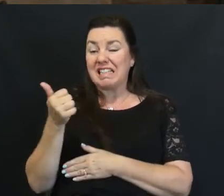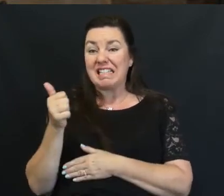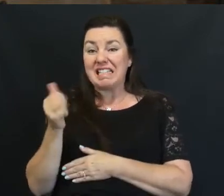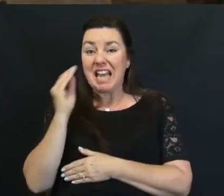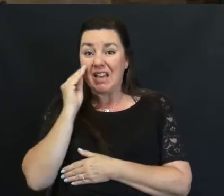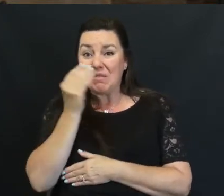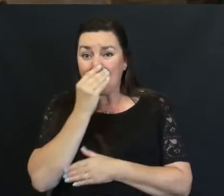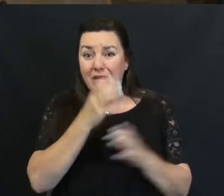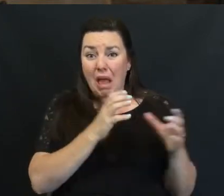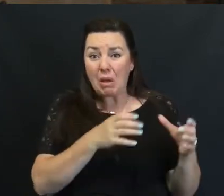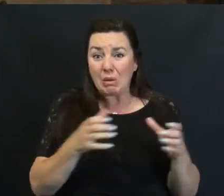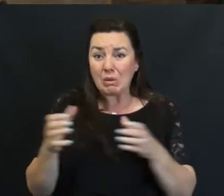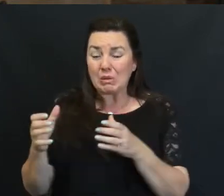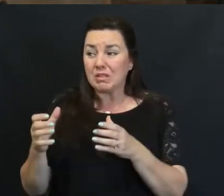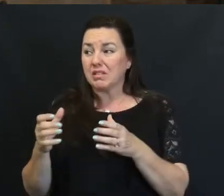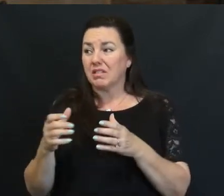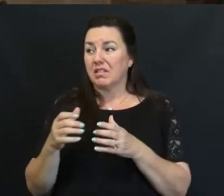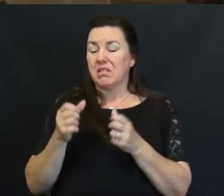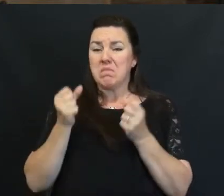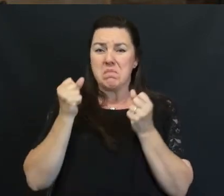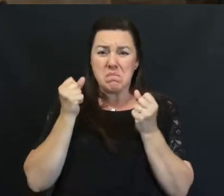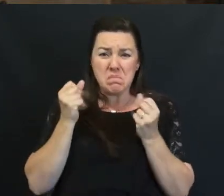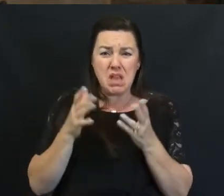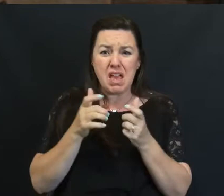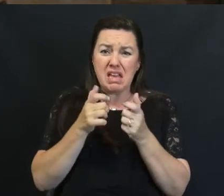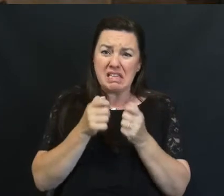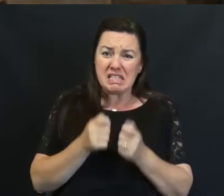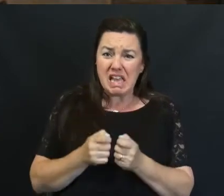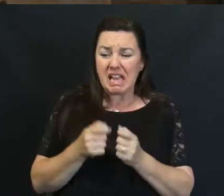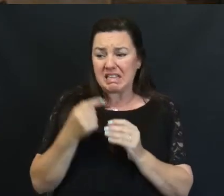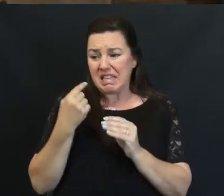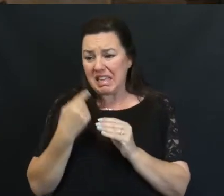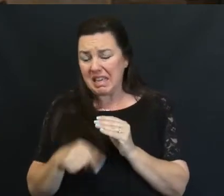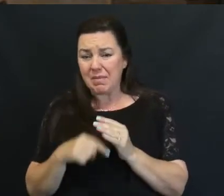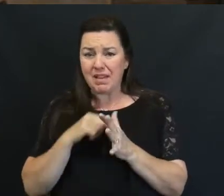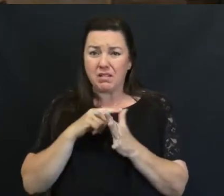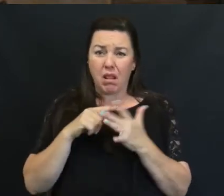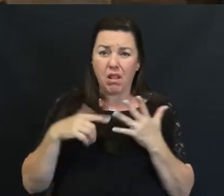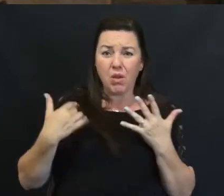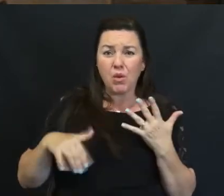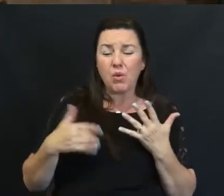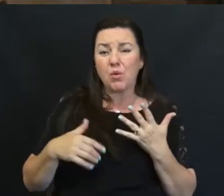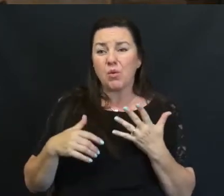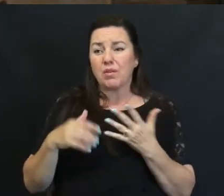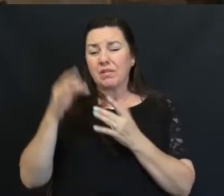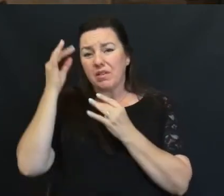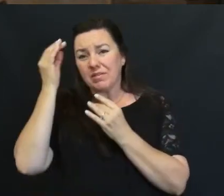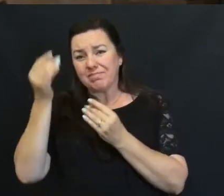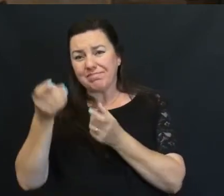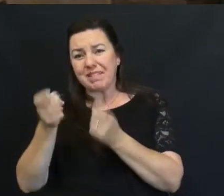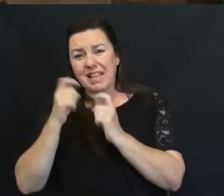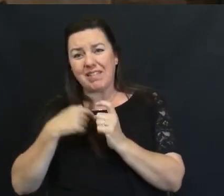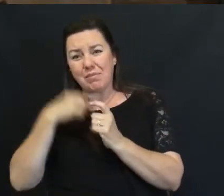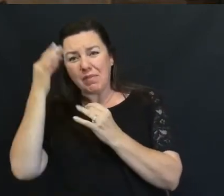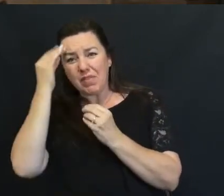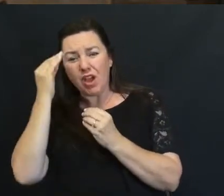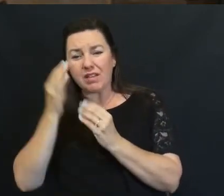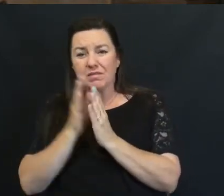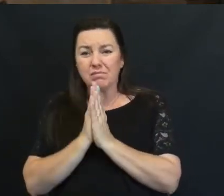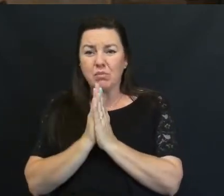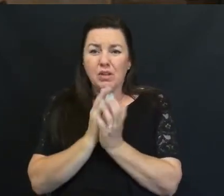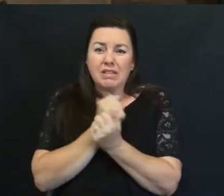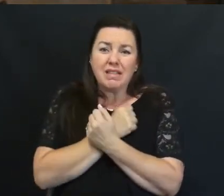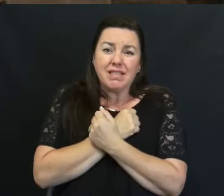flowers Numerous texts and emails Sending me your thoughts, prayers, love, and